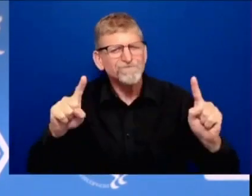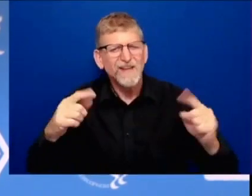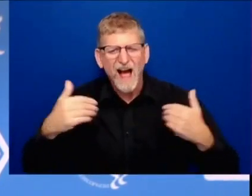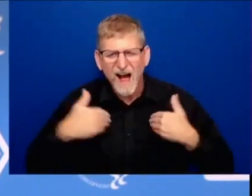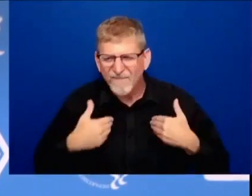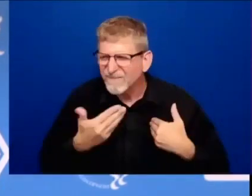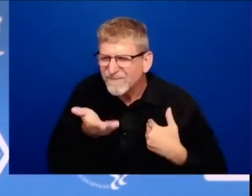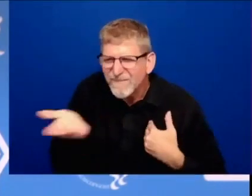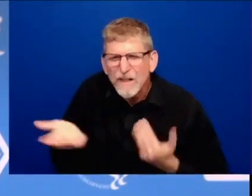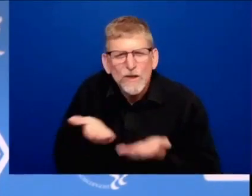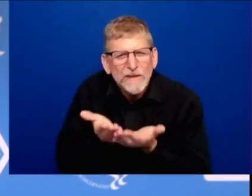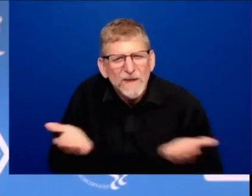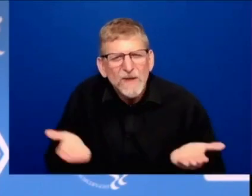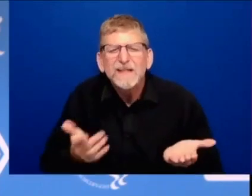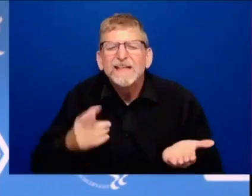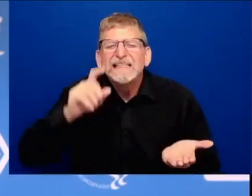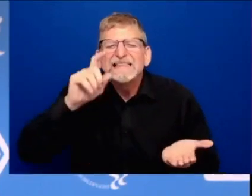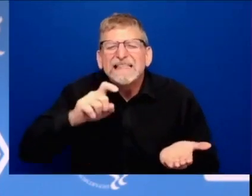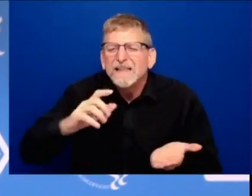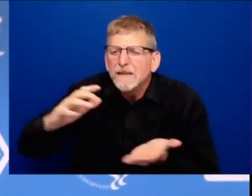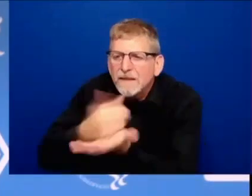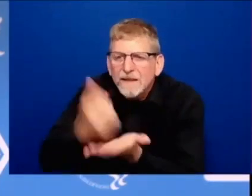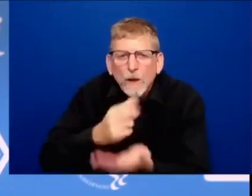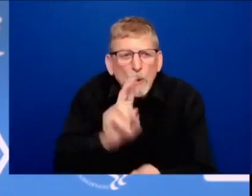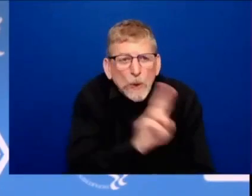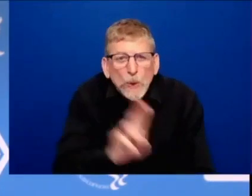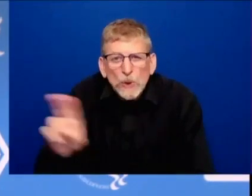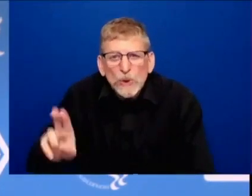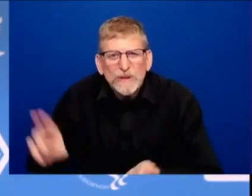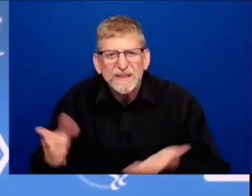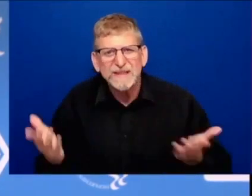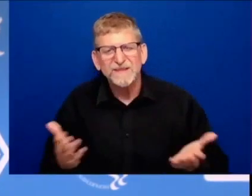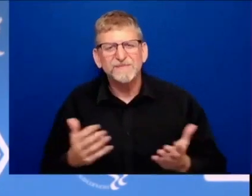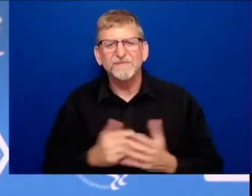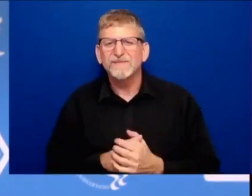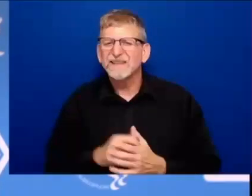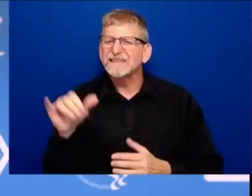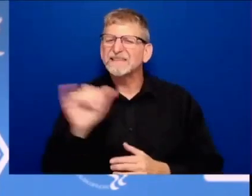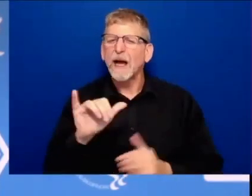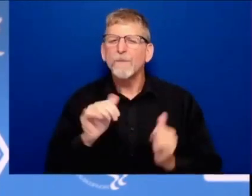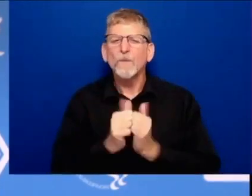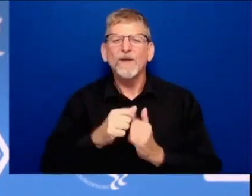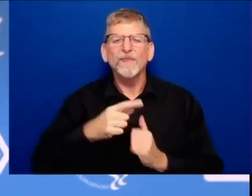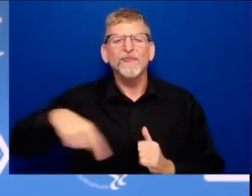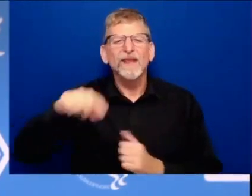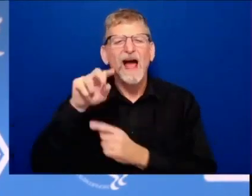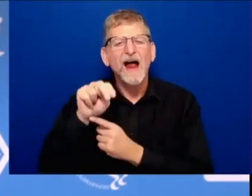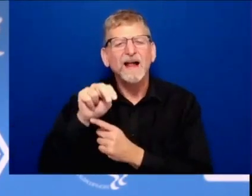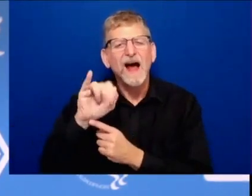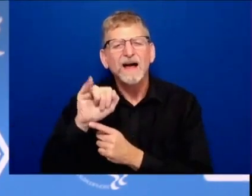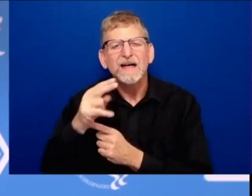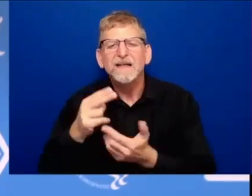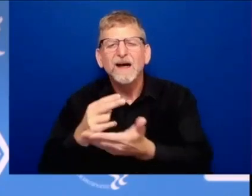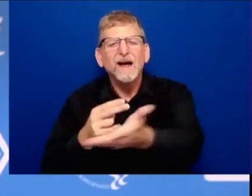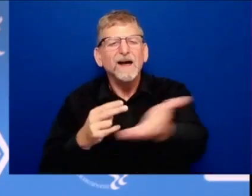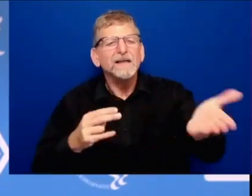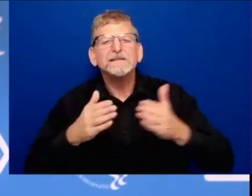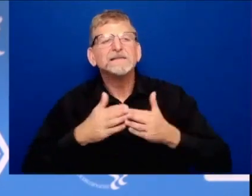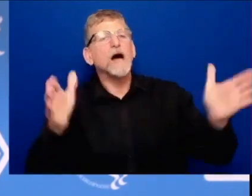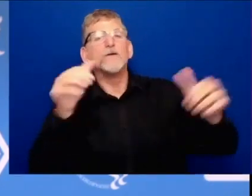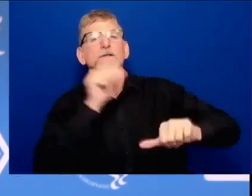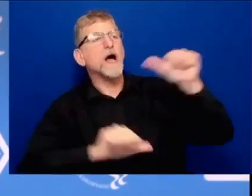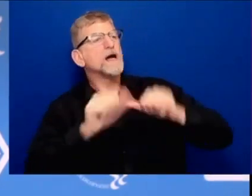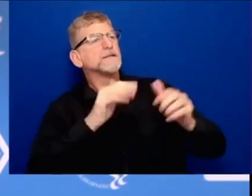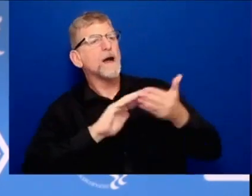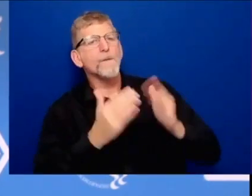we have to do what all of you do here at nih and across the scientific community keep the faith with